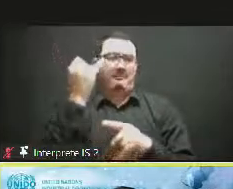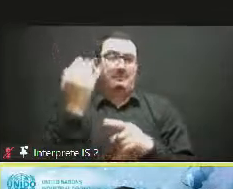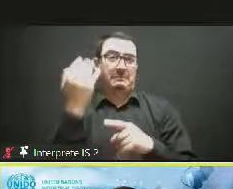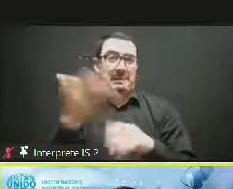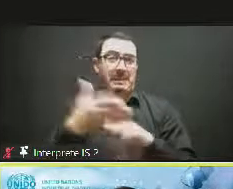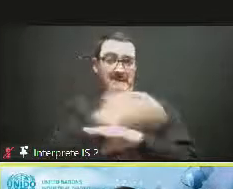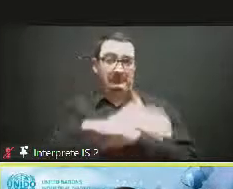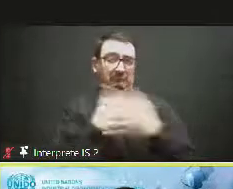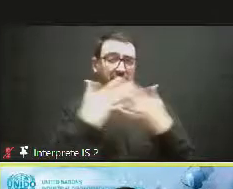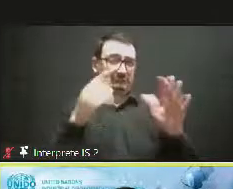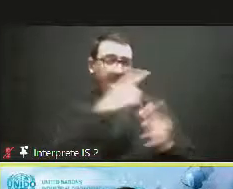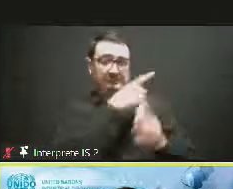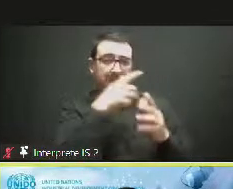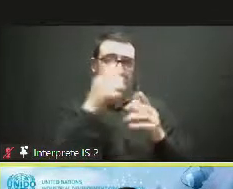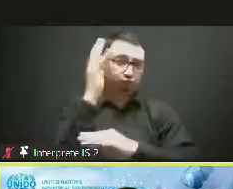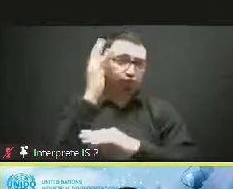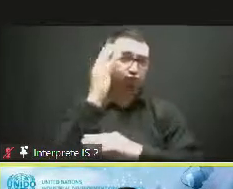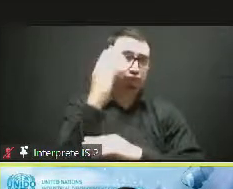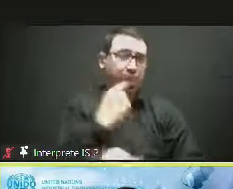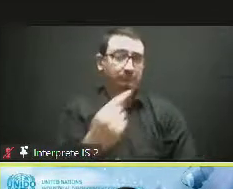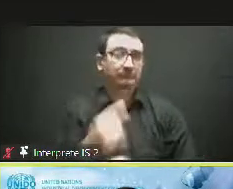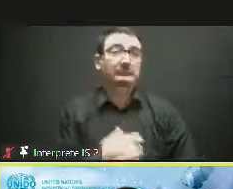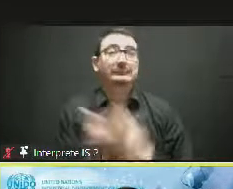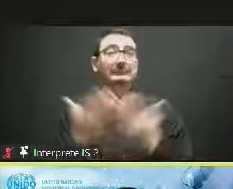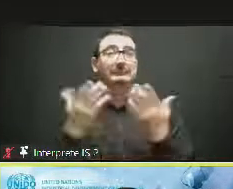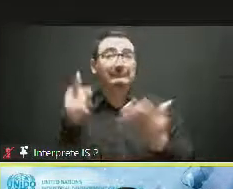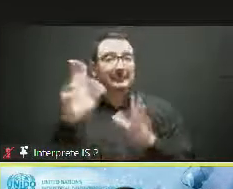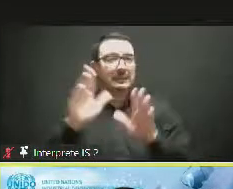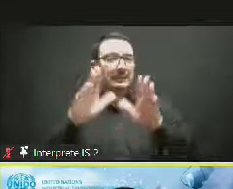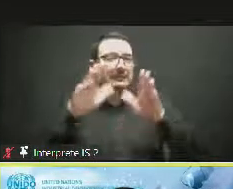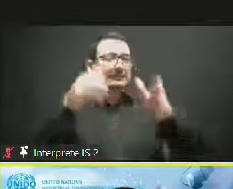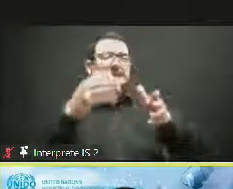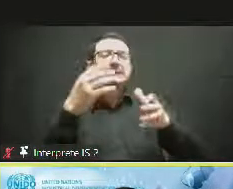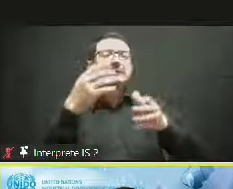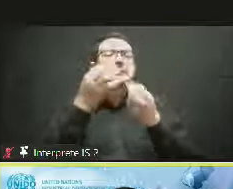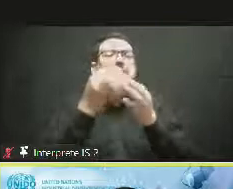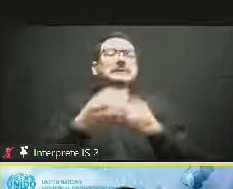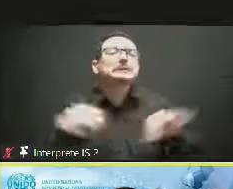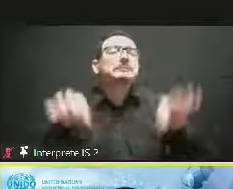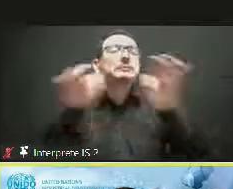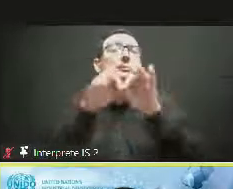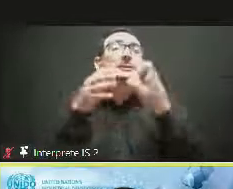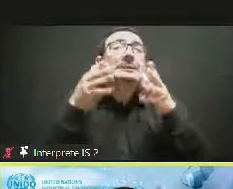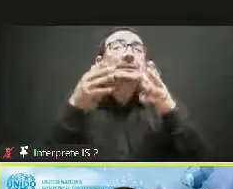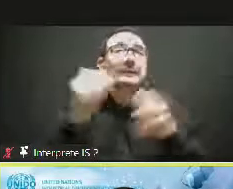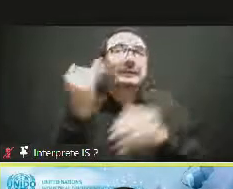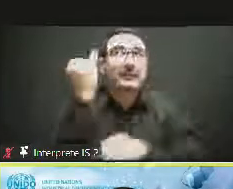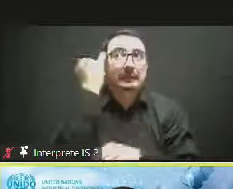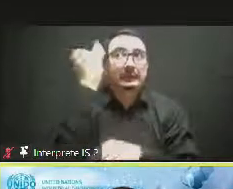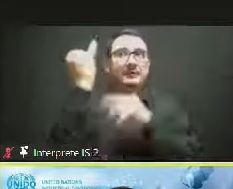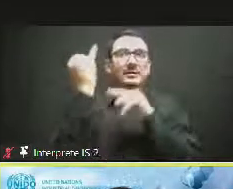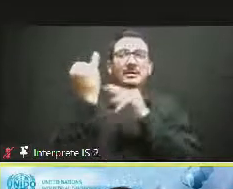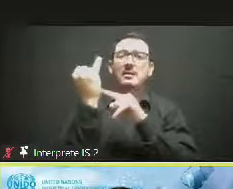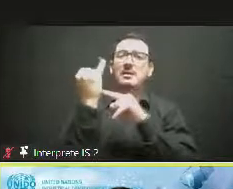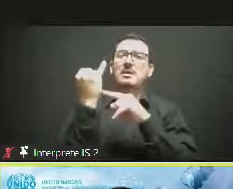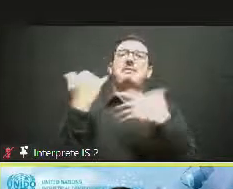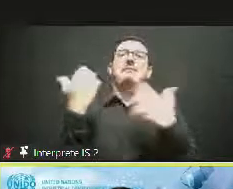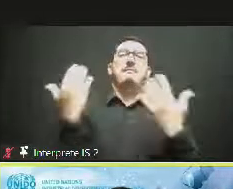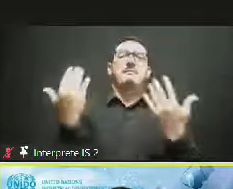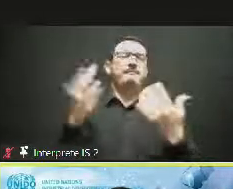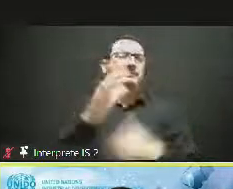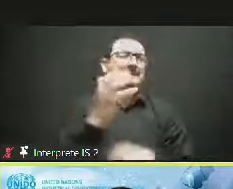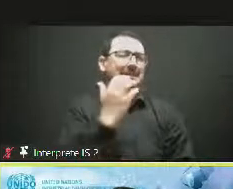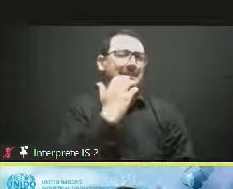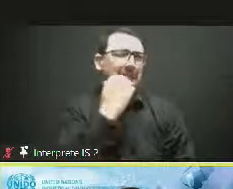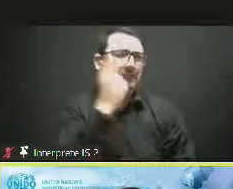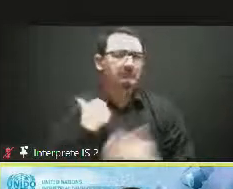for also for the creative industries. If you compare, for example, the share with the global economy, they are even